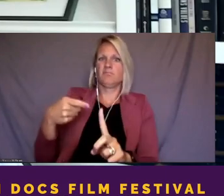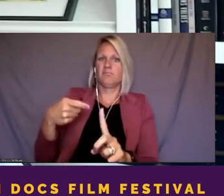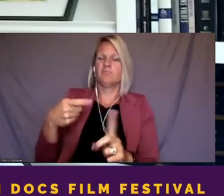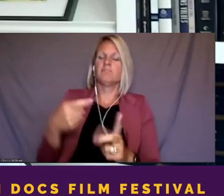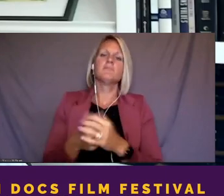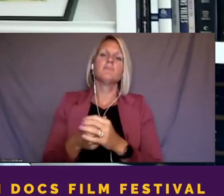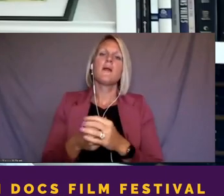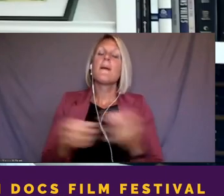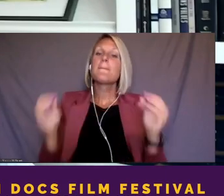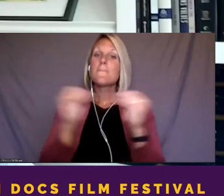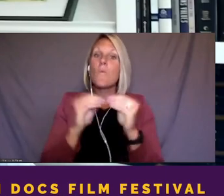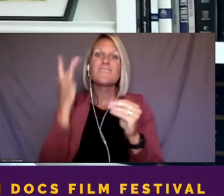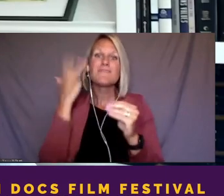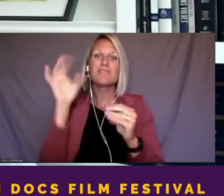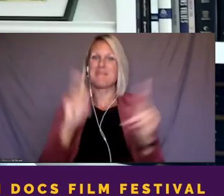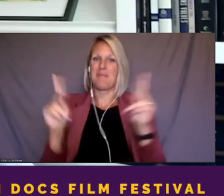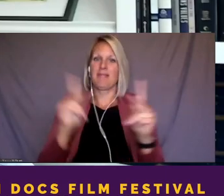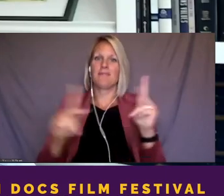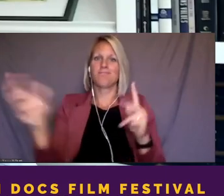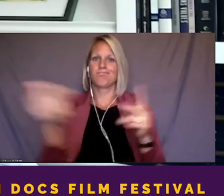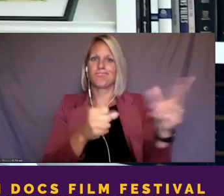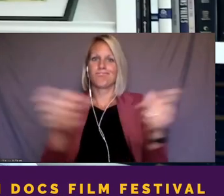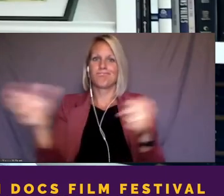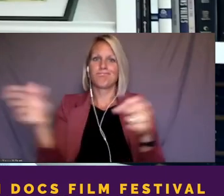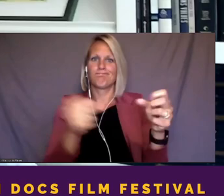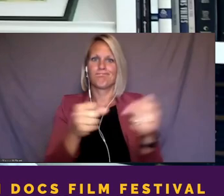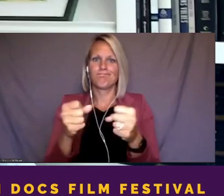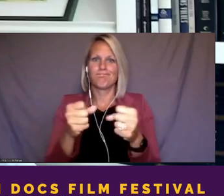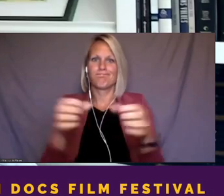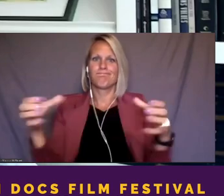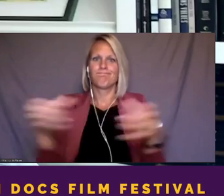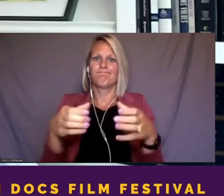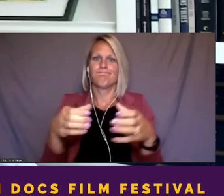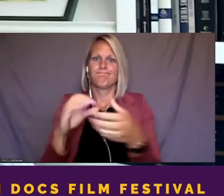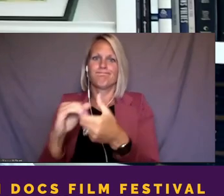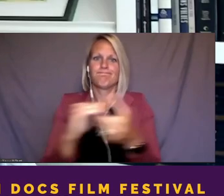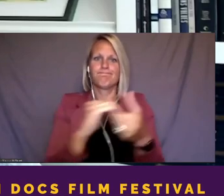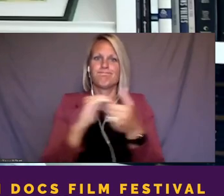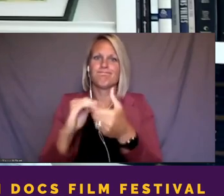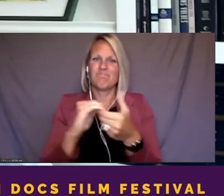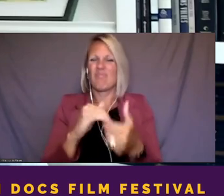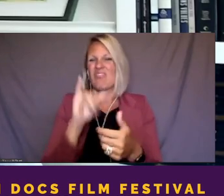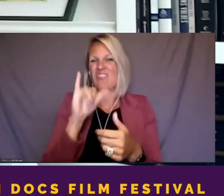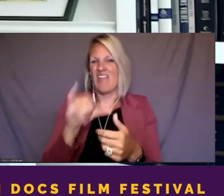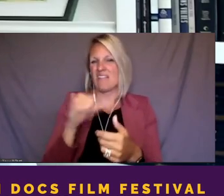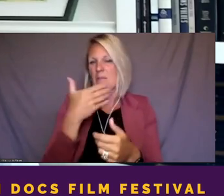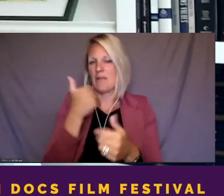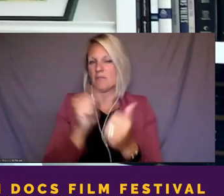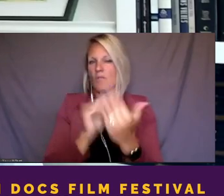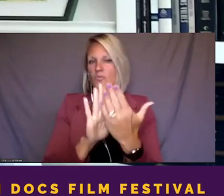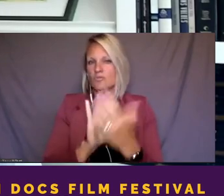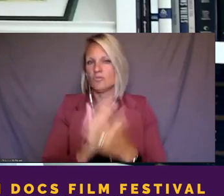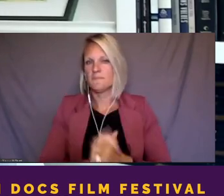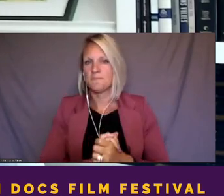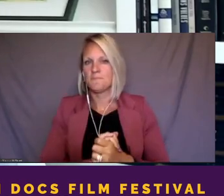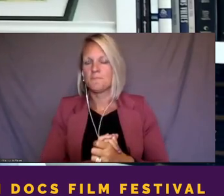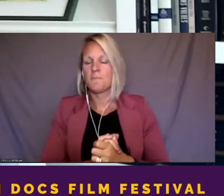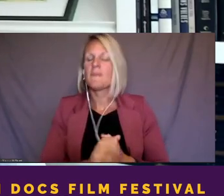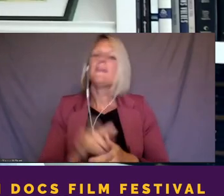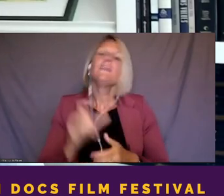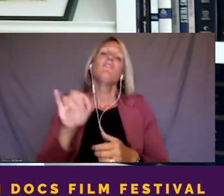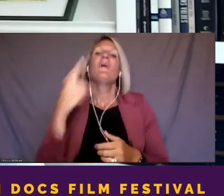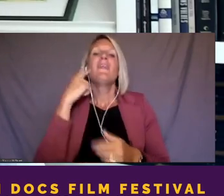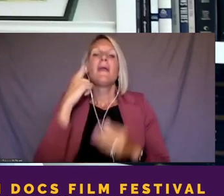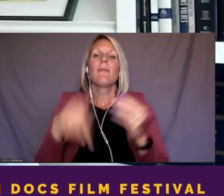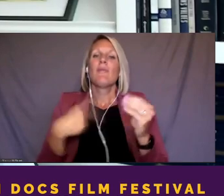what I find is the most important thing for getting these stories right, and doing it well. I mean, when you think about the